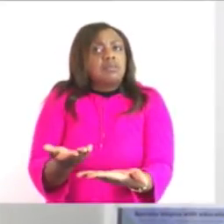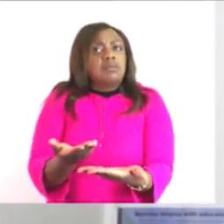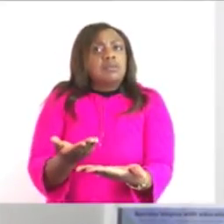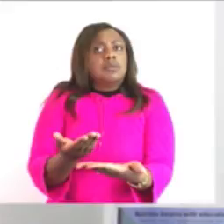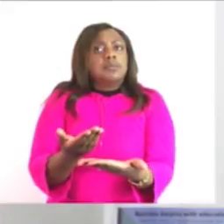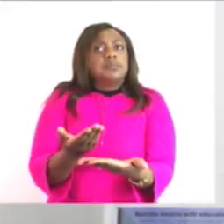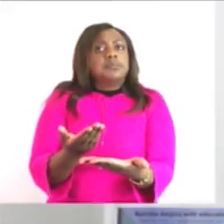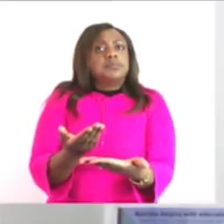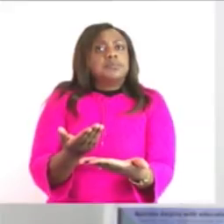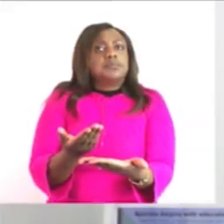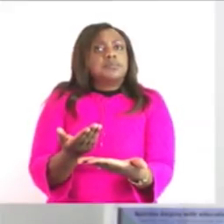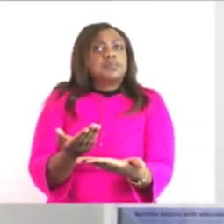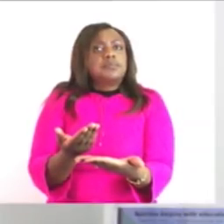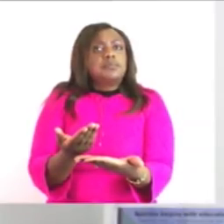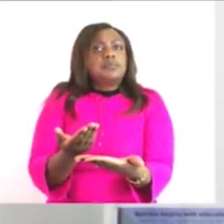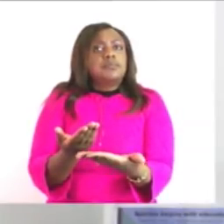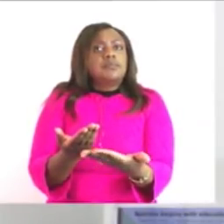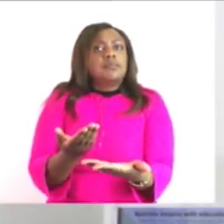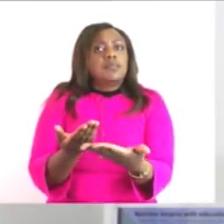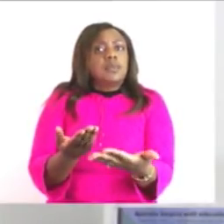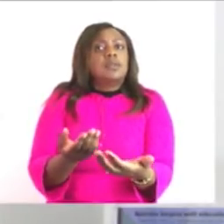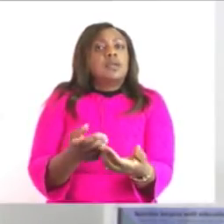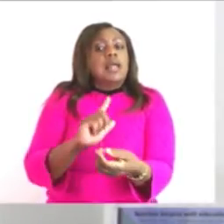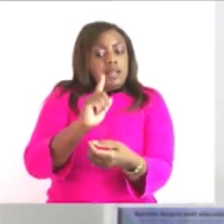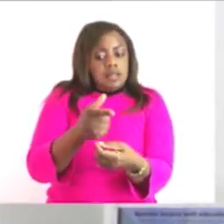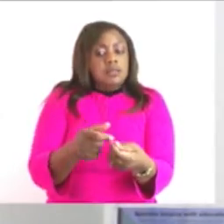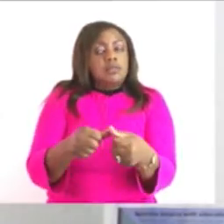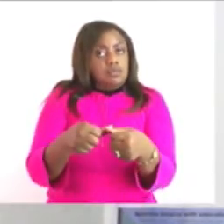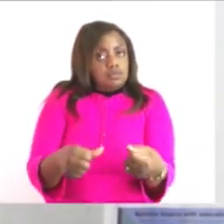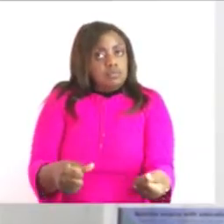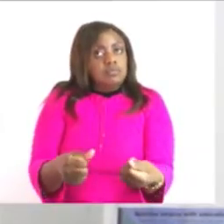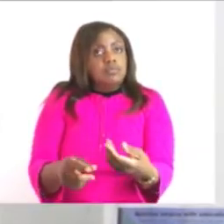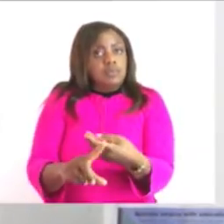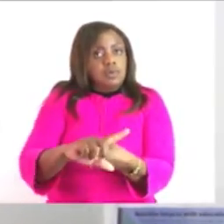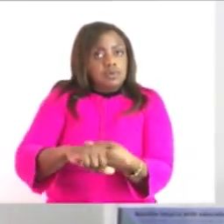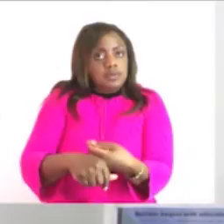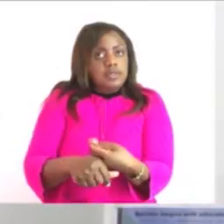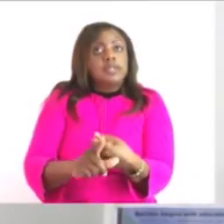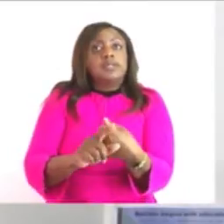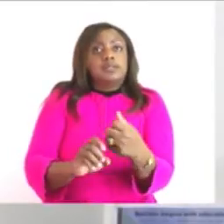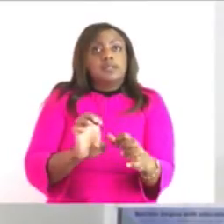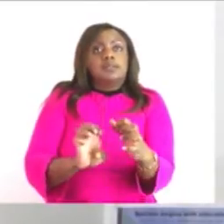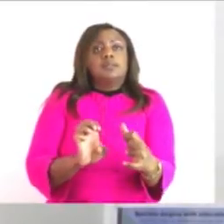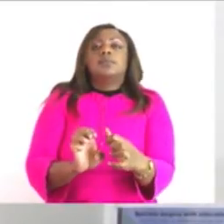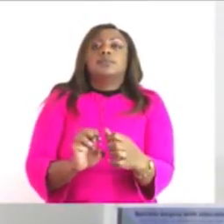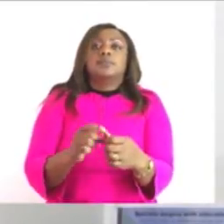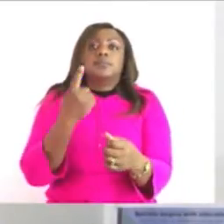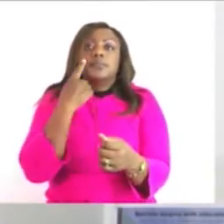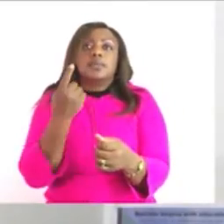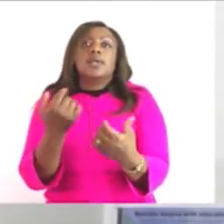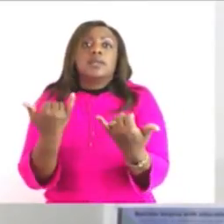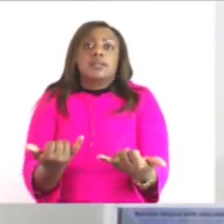it there so that we see the difference i hope the five one so that we see how